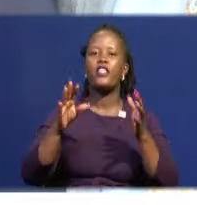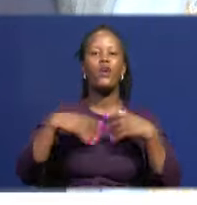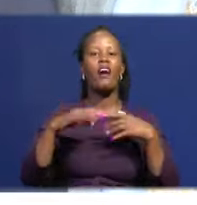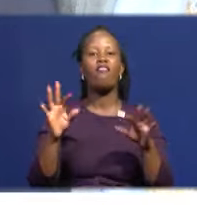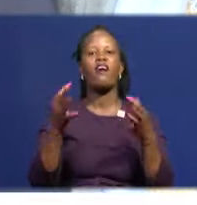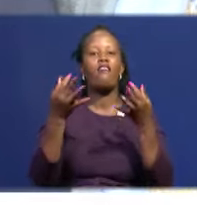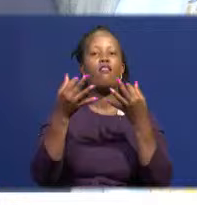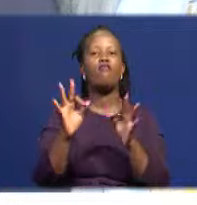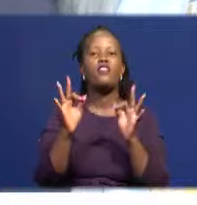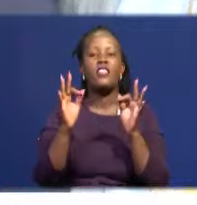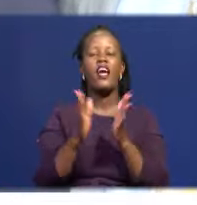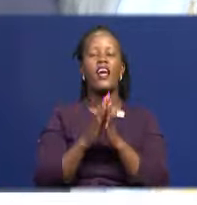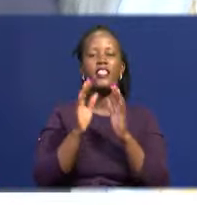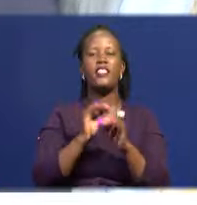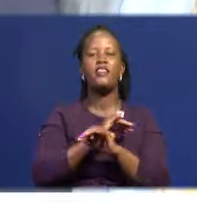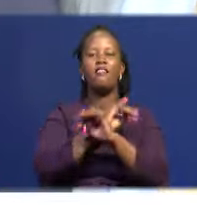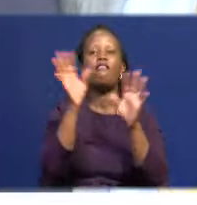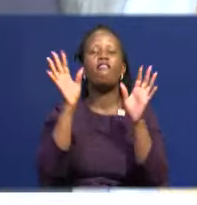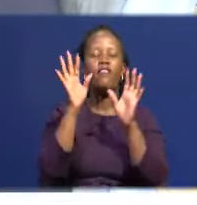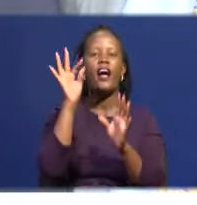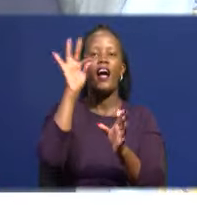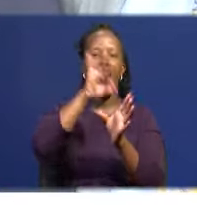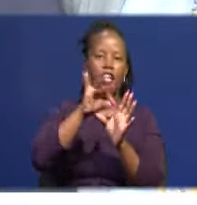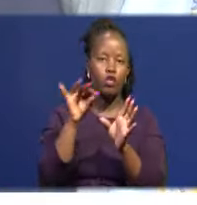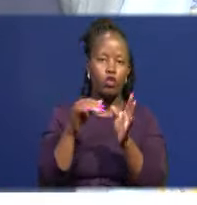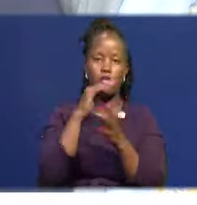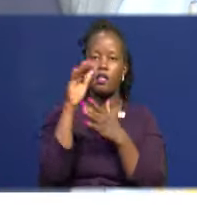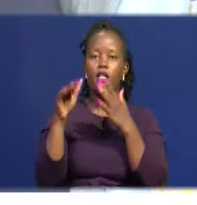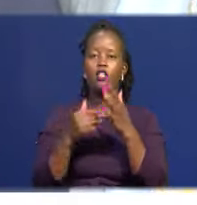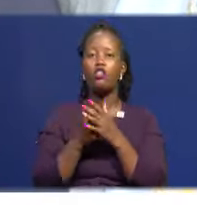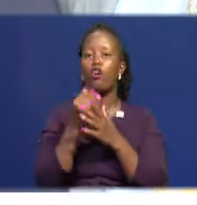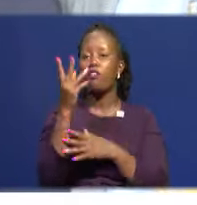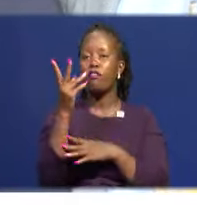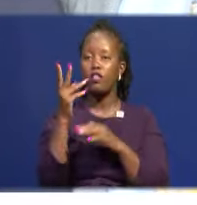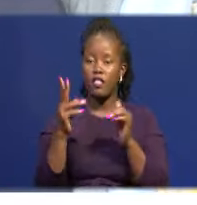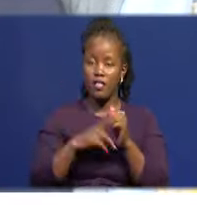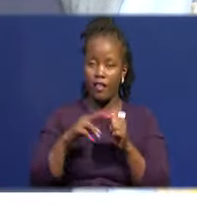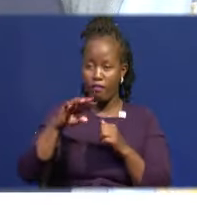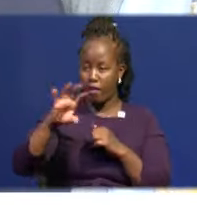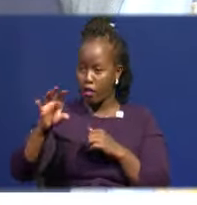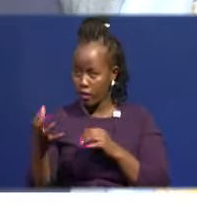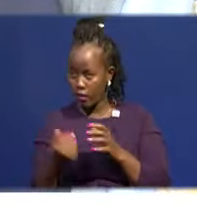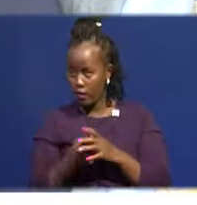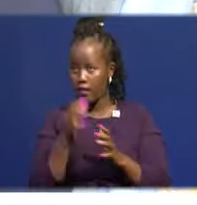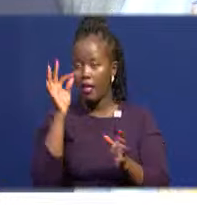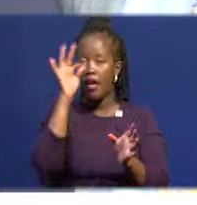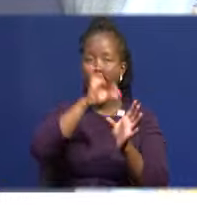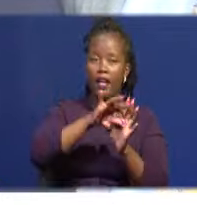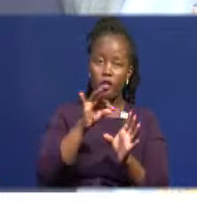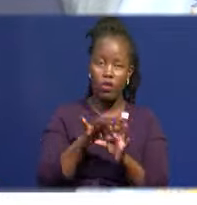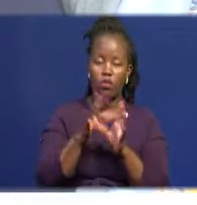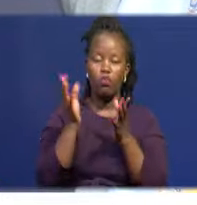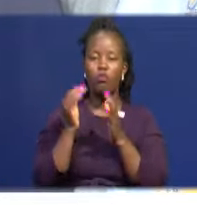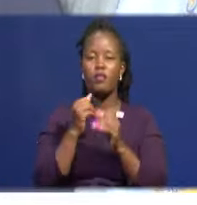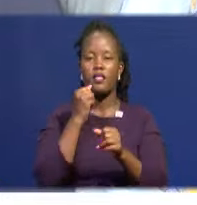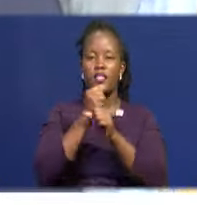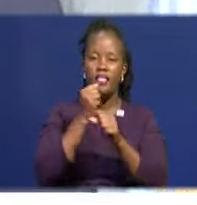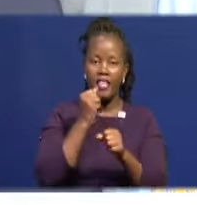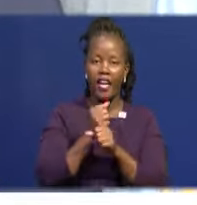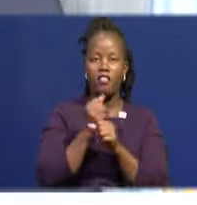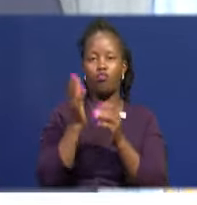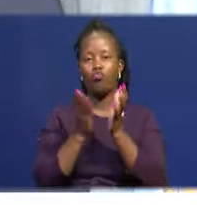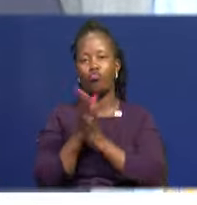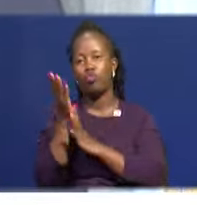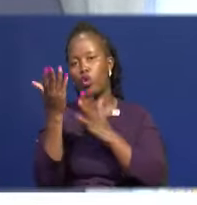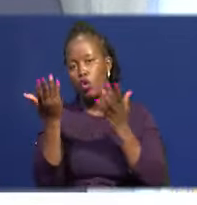election in all the 47 counties. The election is to be conducted in the form and format of an